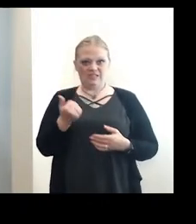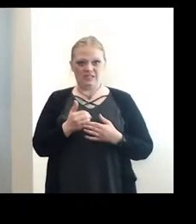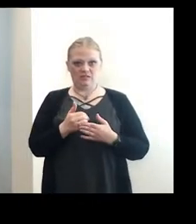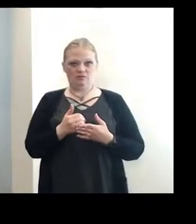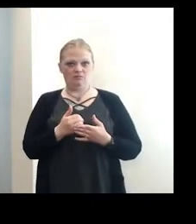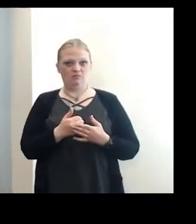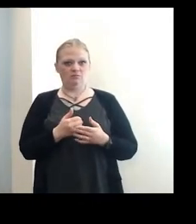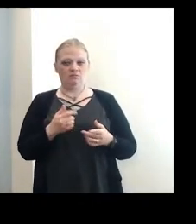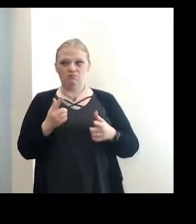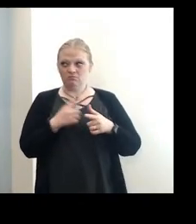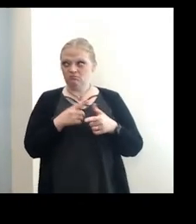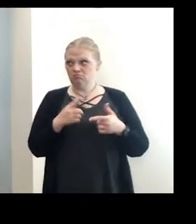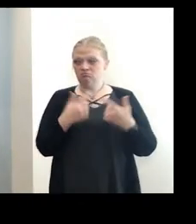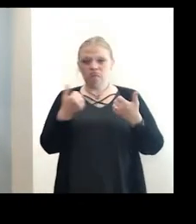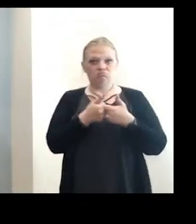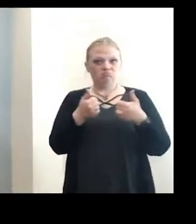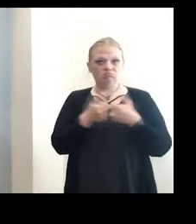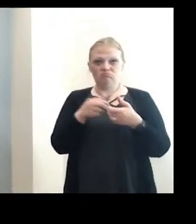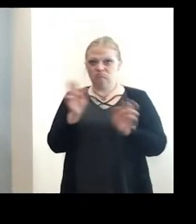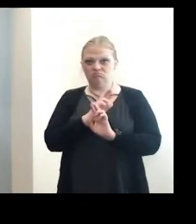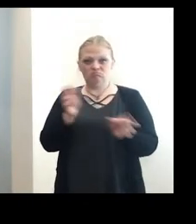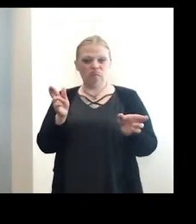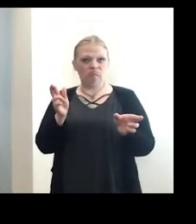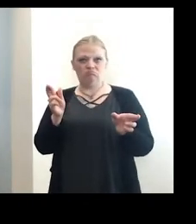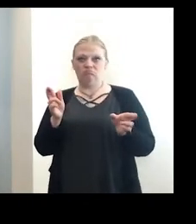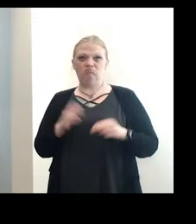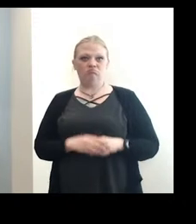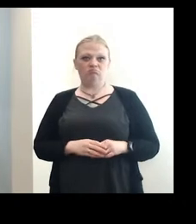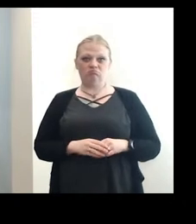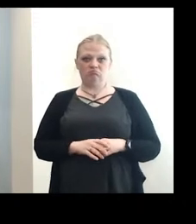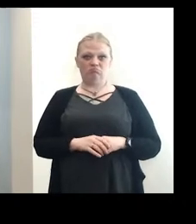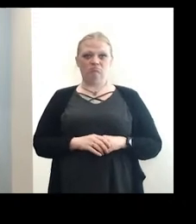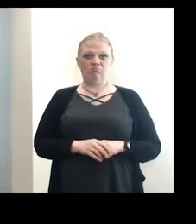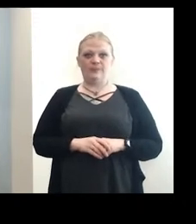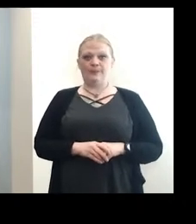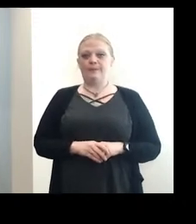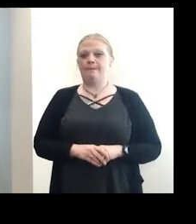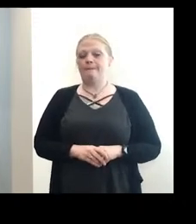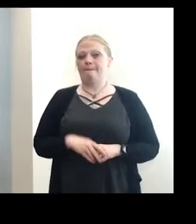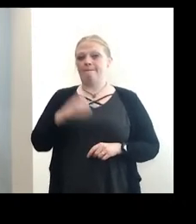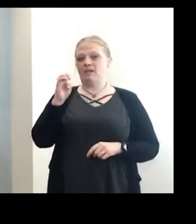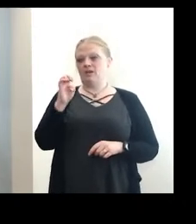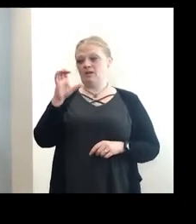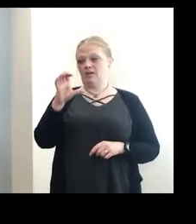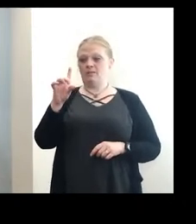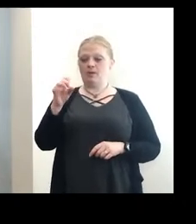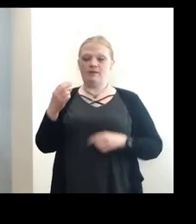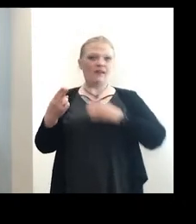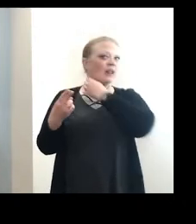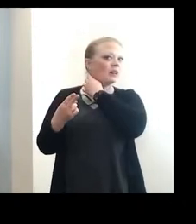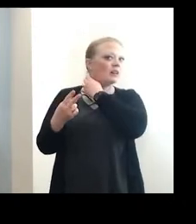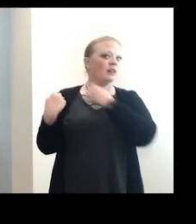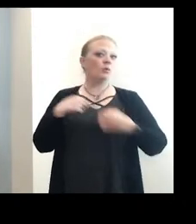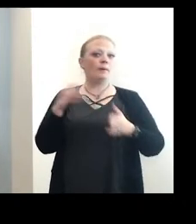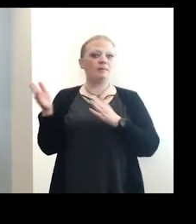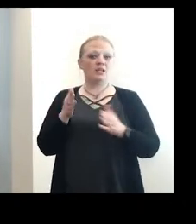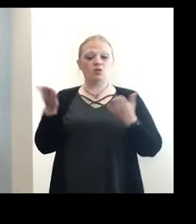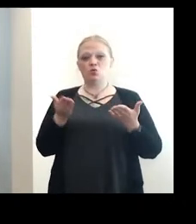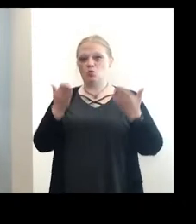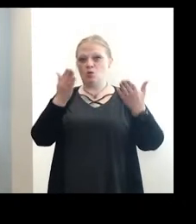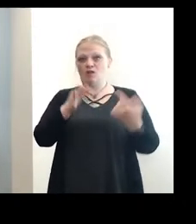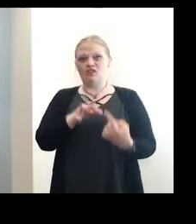know, the games will be on. We'll be able to reach that population. So we are at Erie County Health Department. We're planning to offer